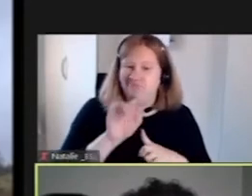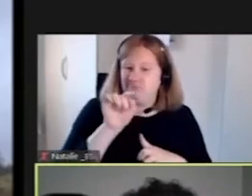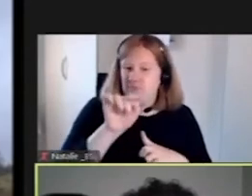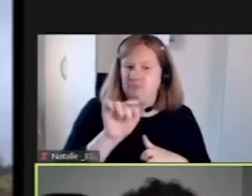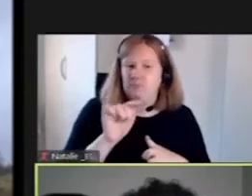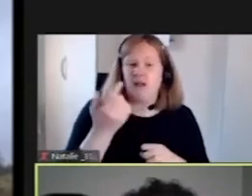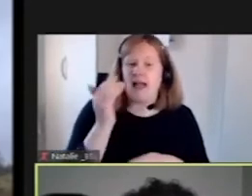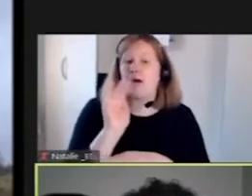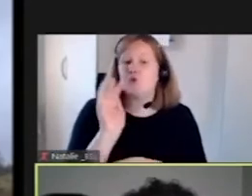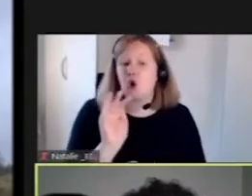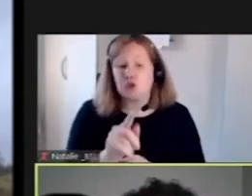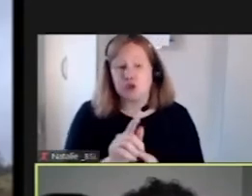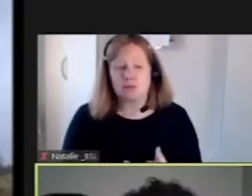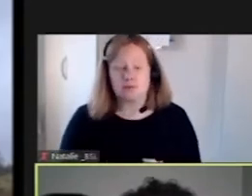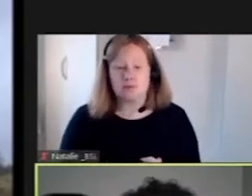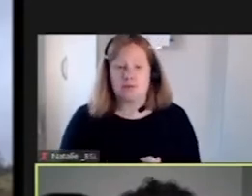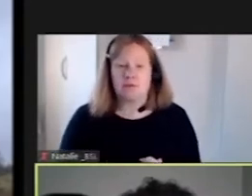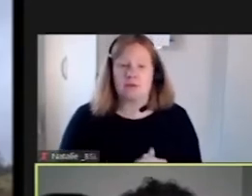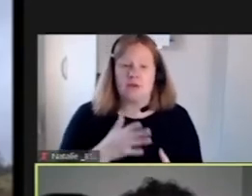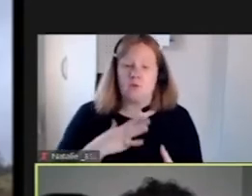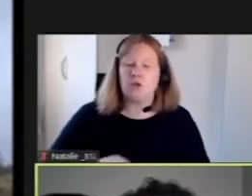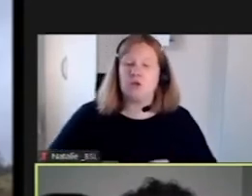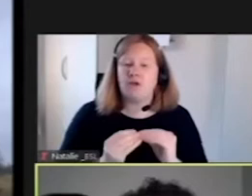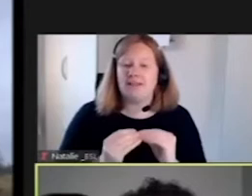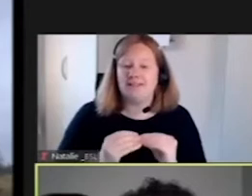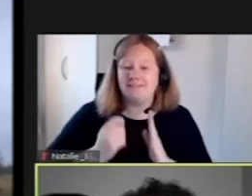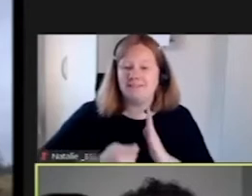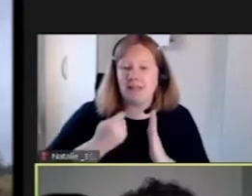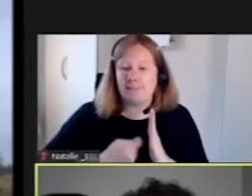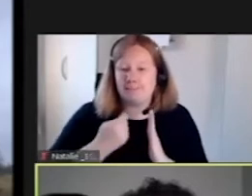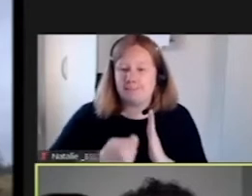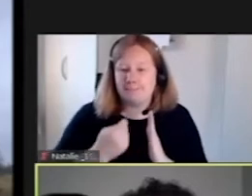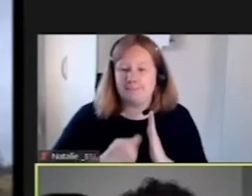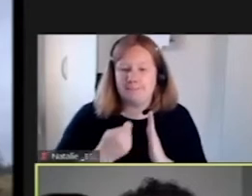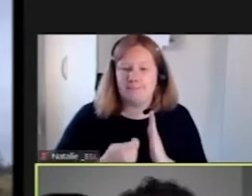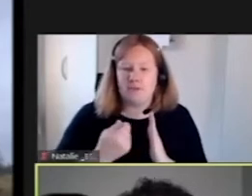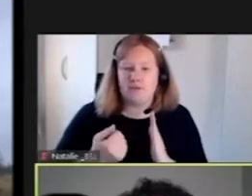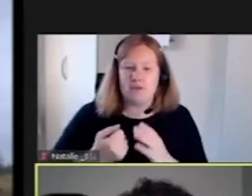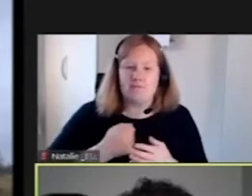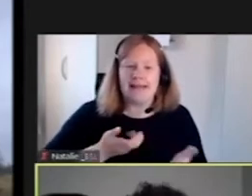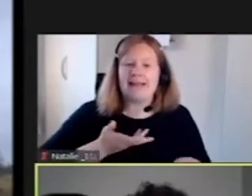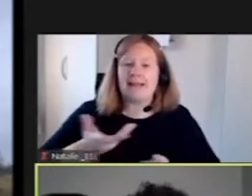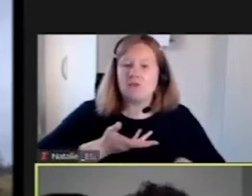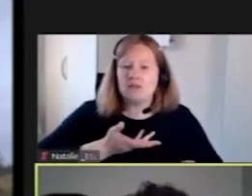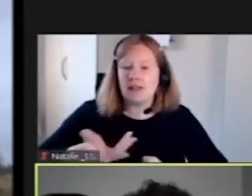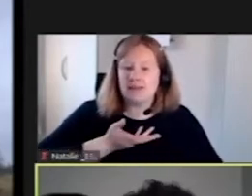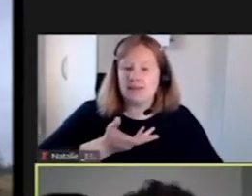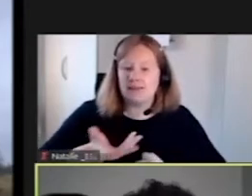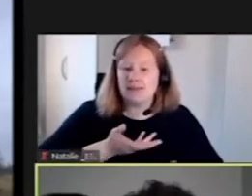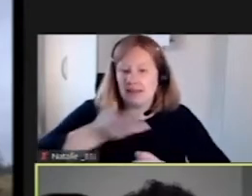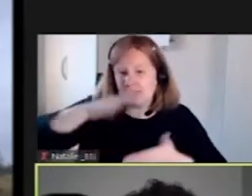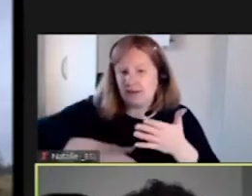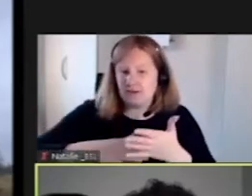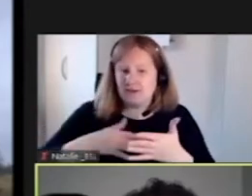I wanted to make a film of my counselling experience. I wanted to make something tangible